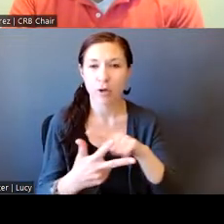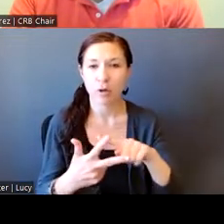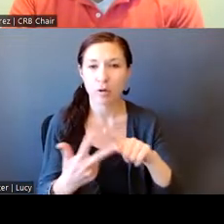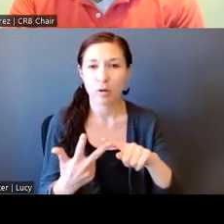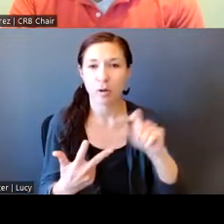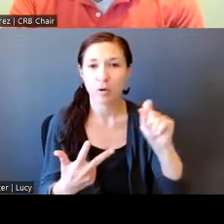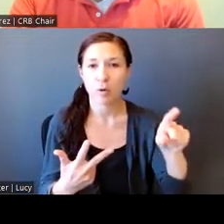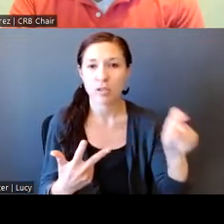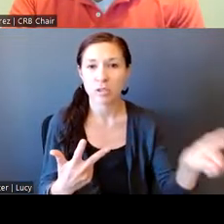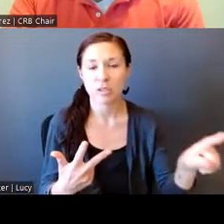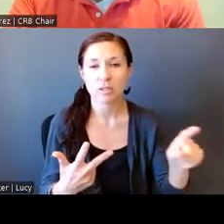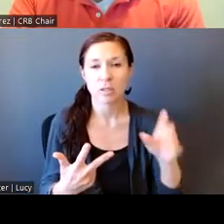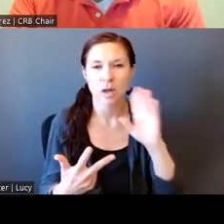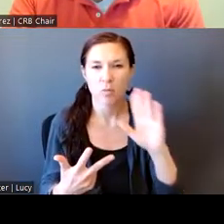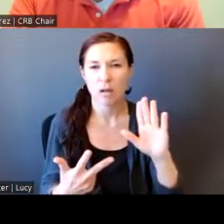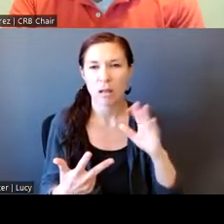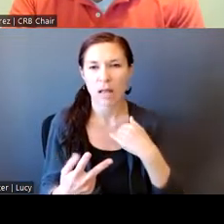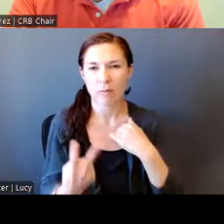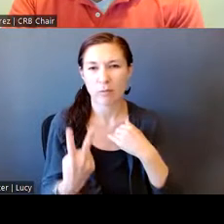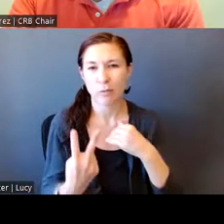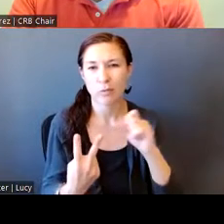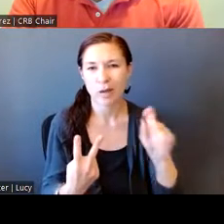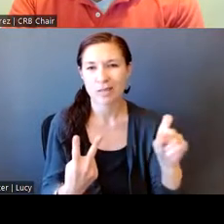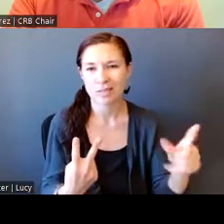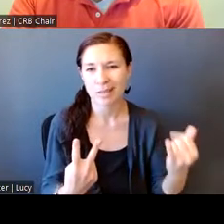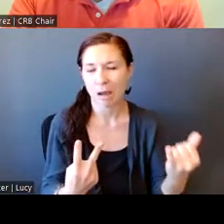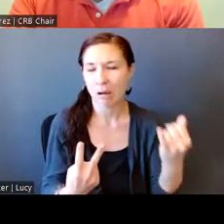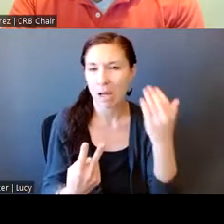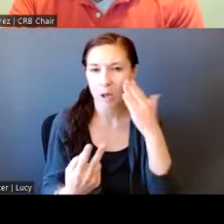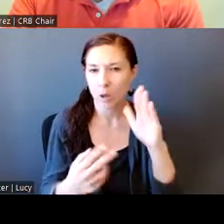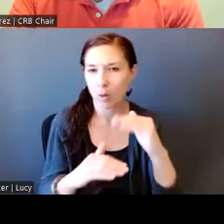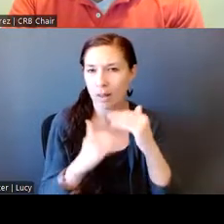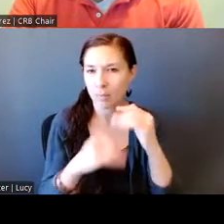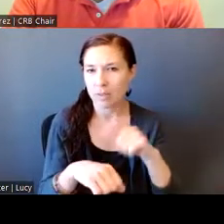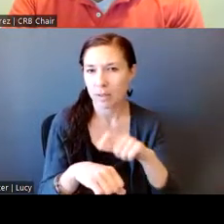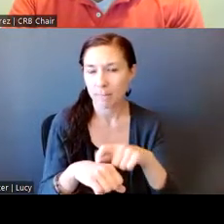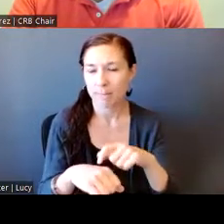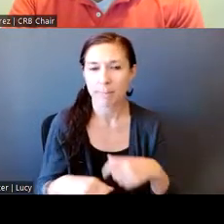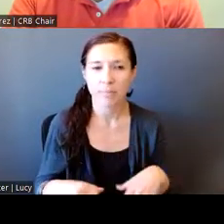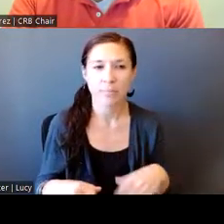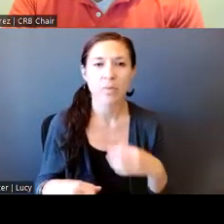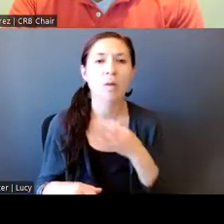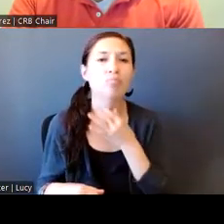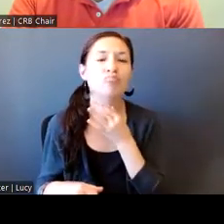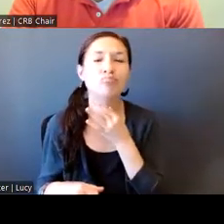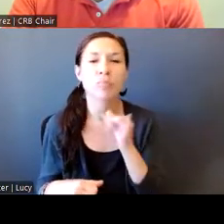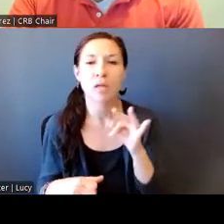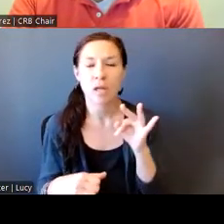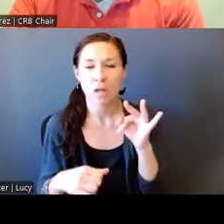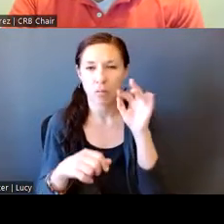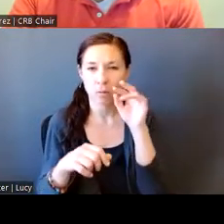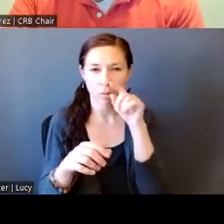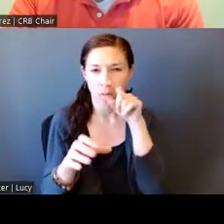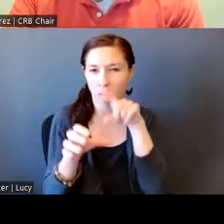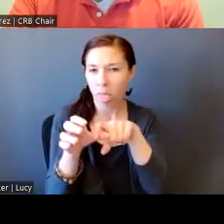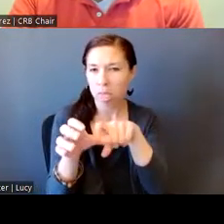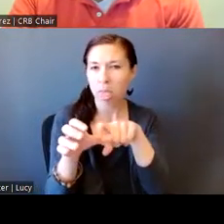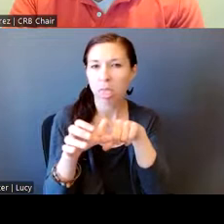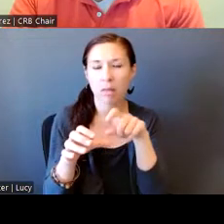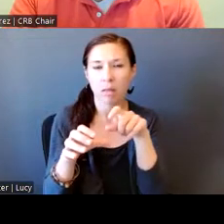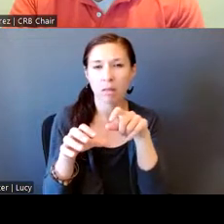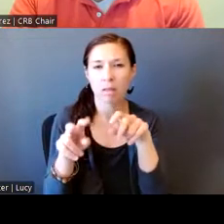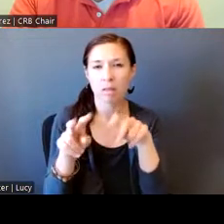again if there is time. Um, I'm wondering if, uh, surveillance and drones and helicopters